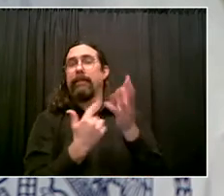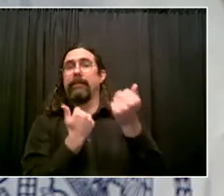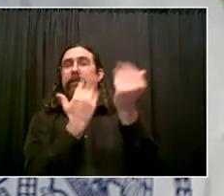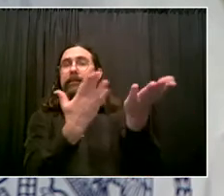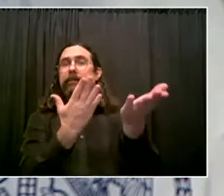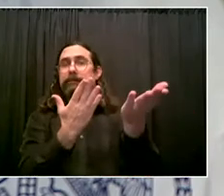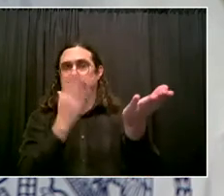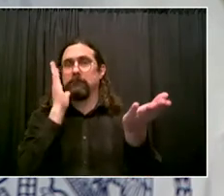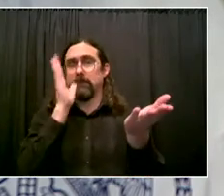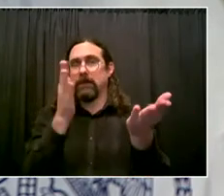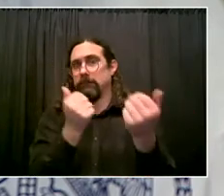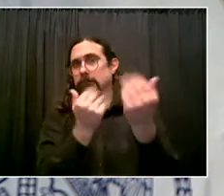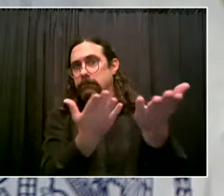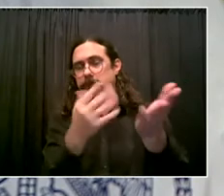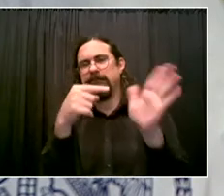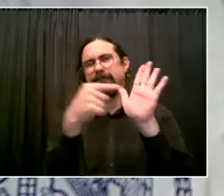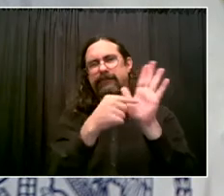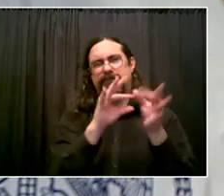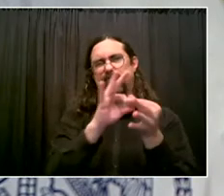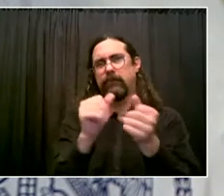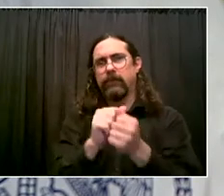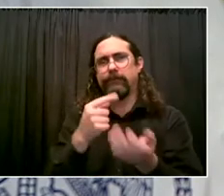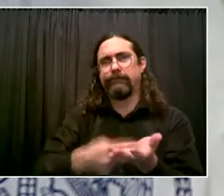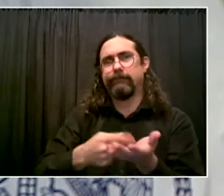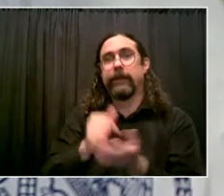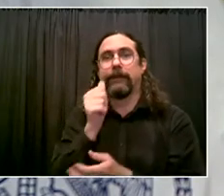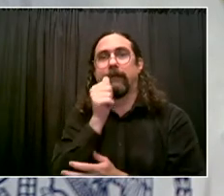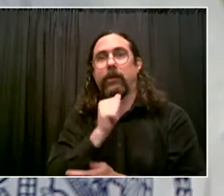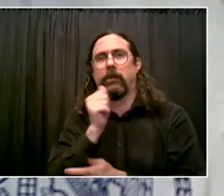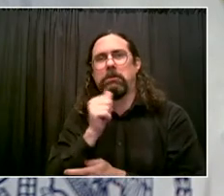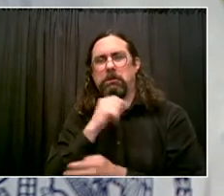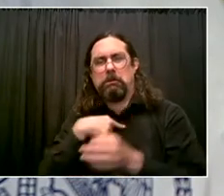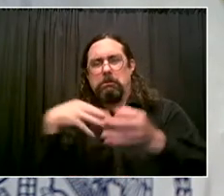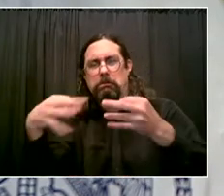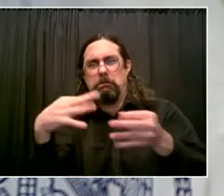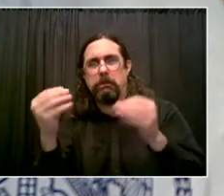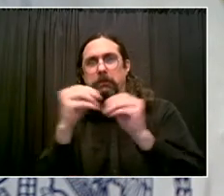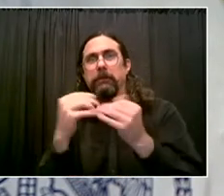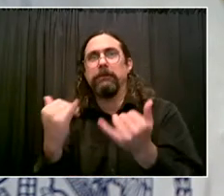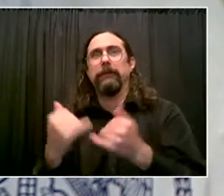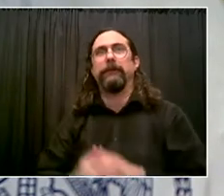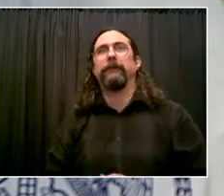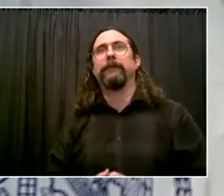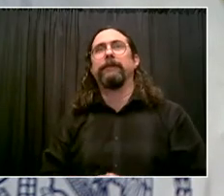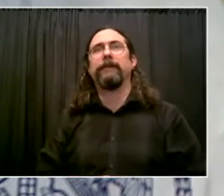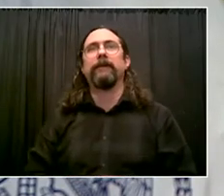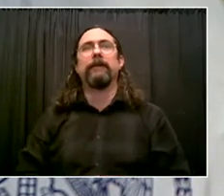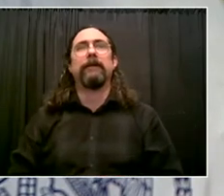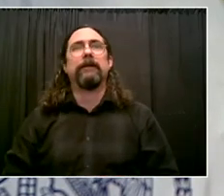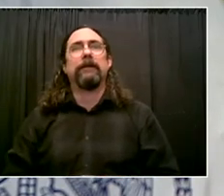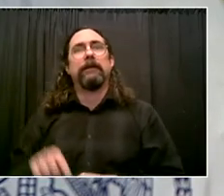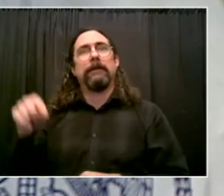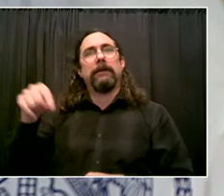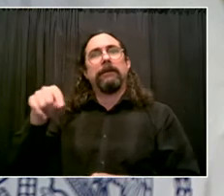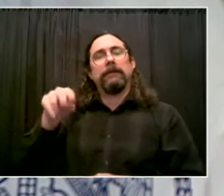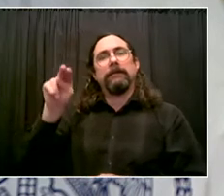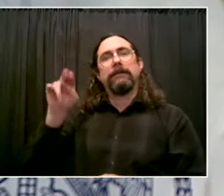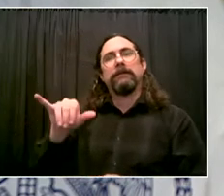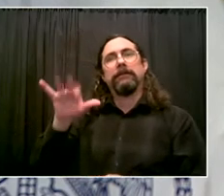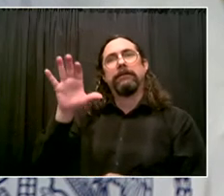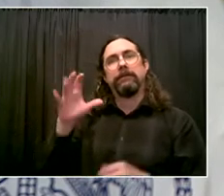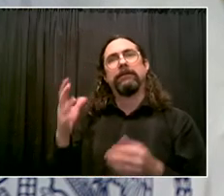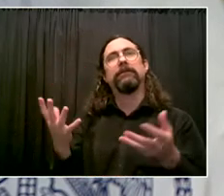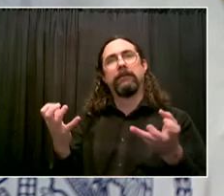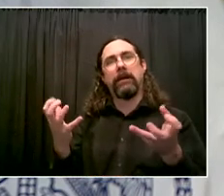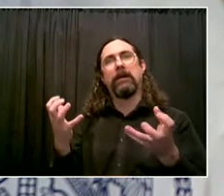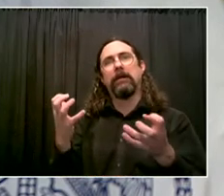planning for when people are going to re-enter society coming out of jail. We focus on really making sure people are ready, giving them a